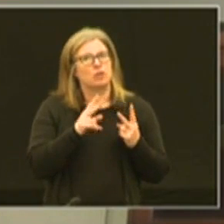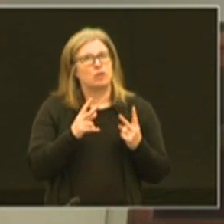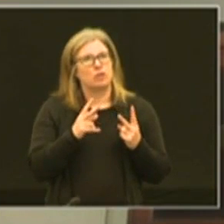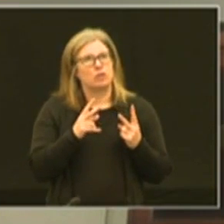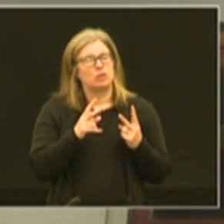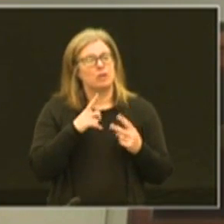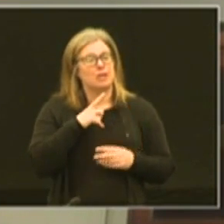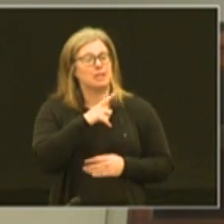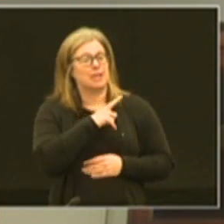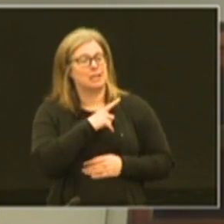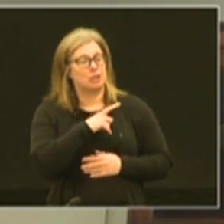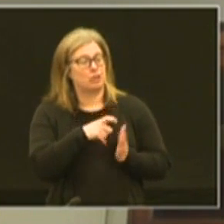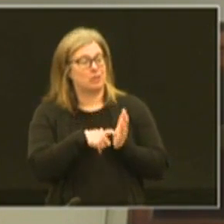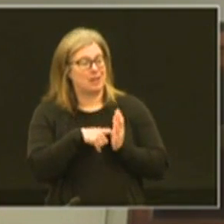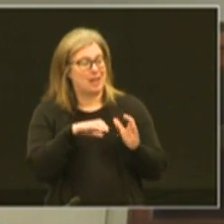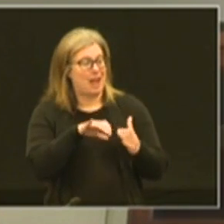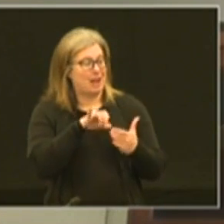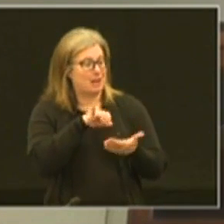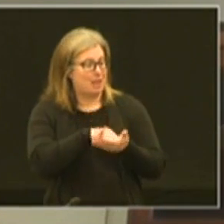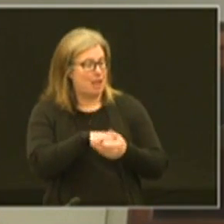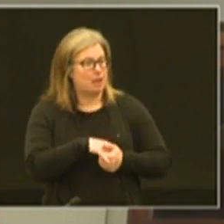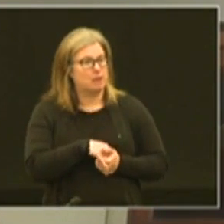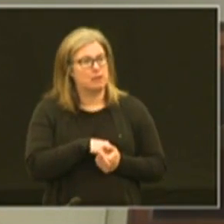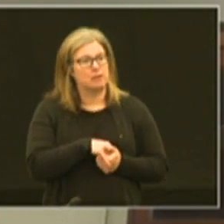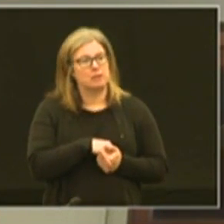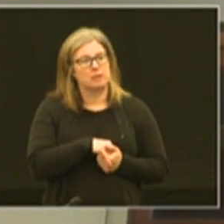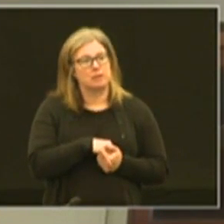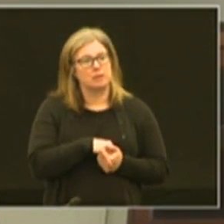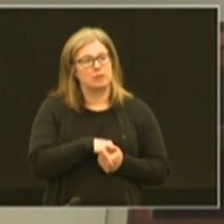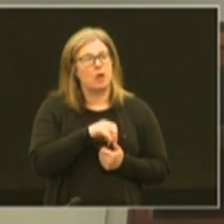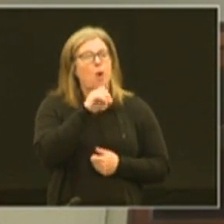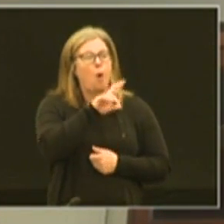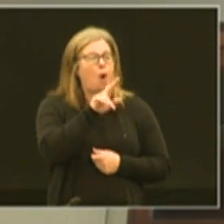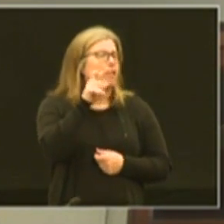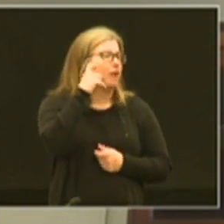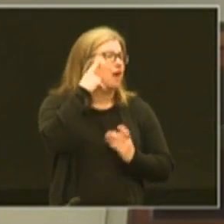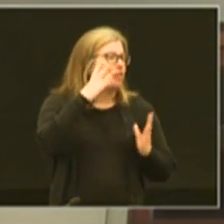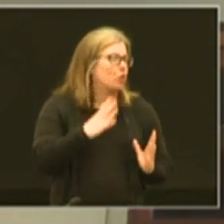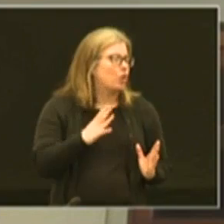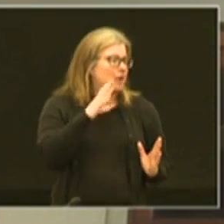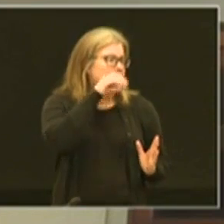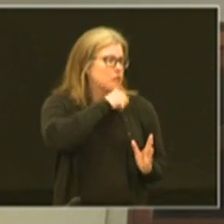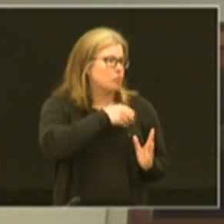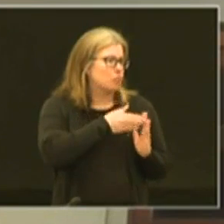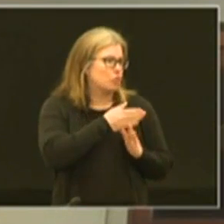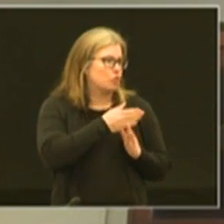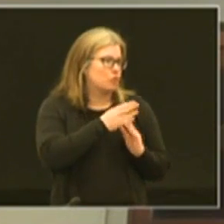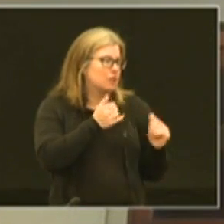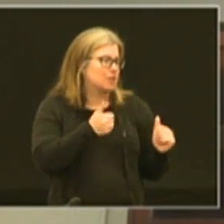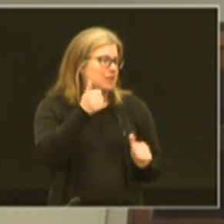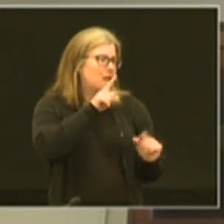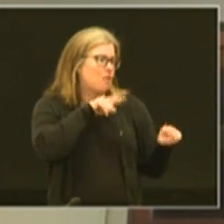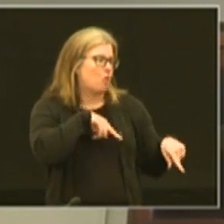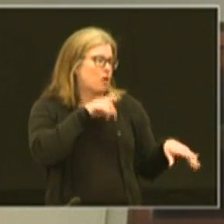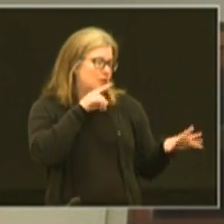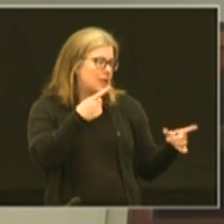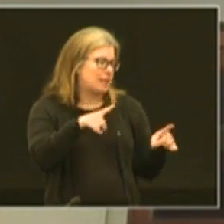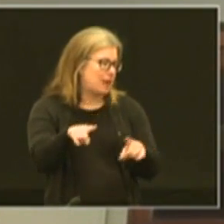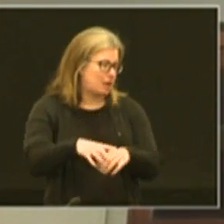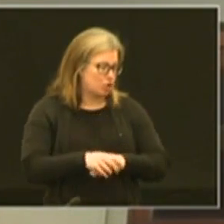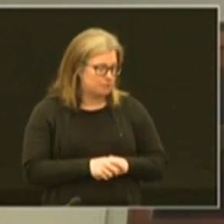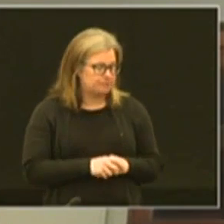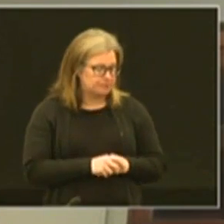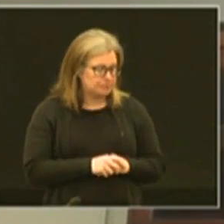the legislature to act on that um you know or the governor i would assume through an executive order could take that action